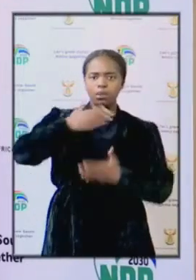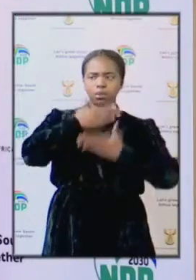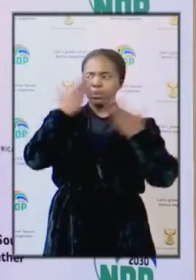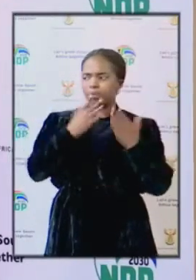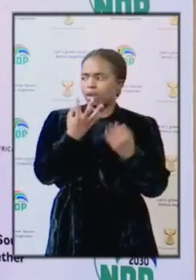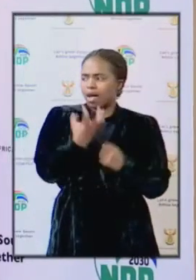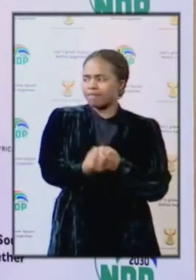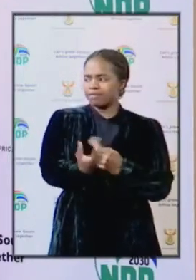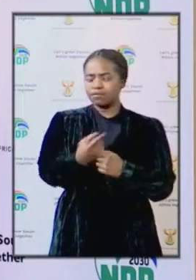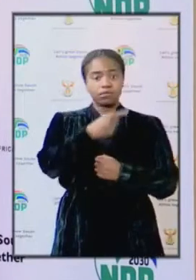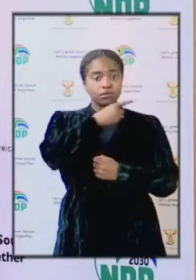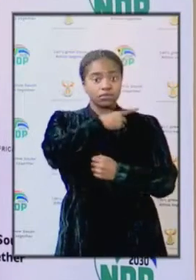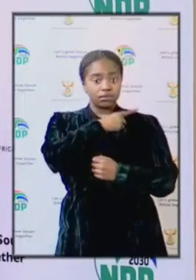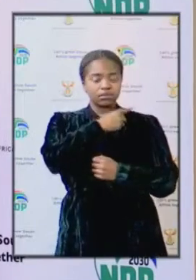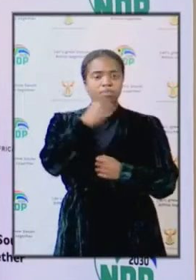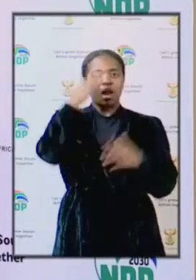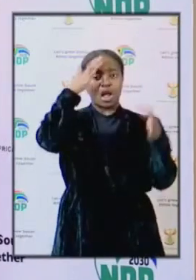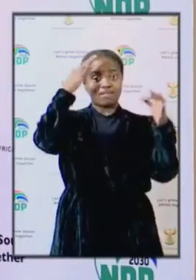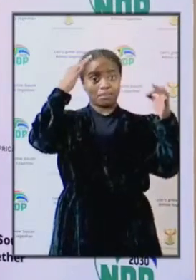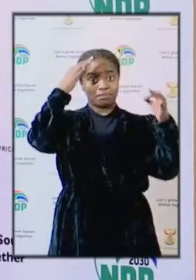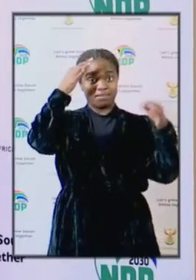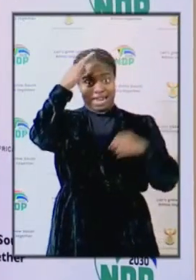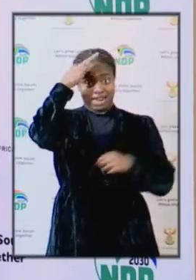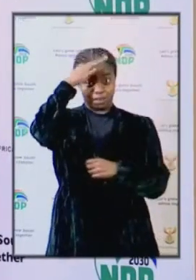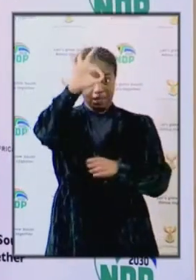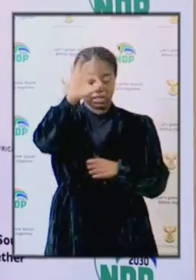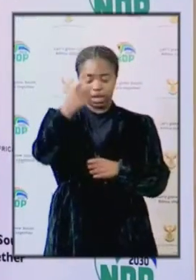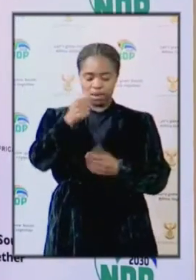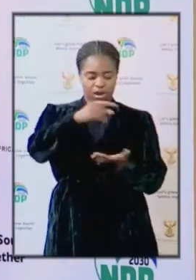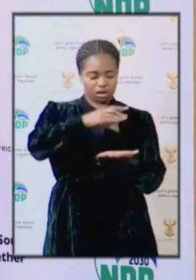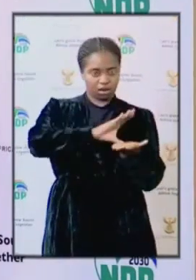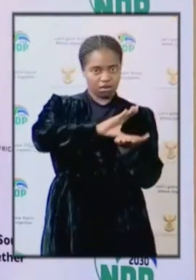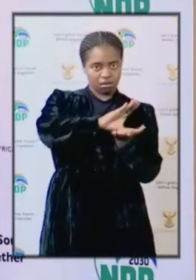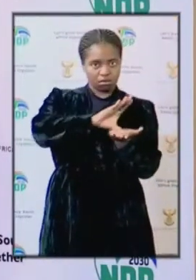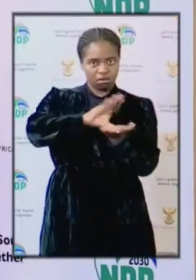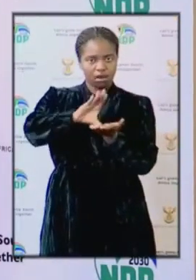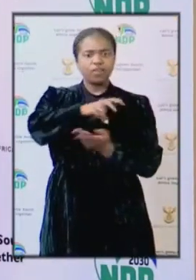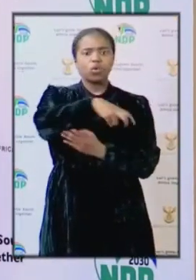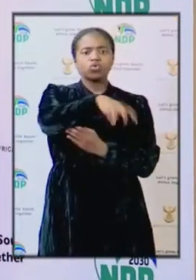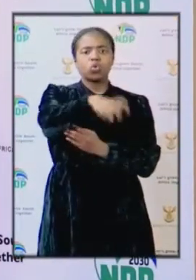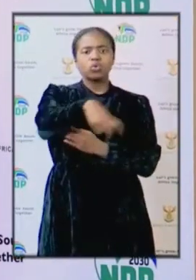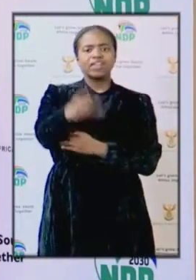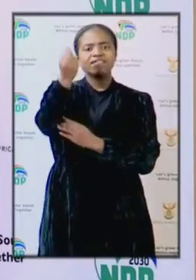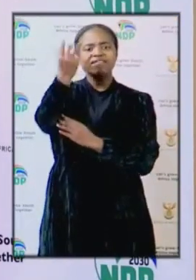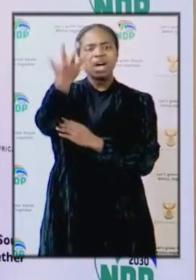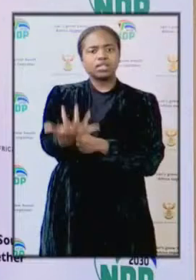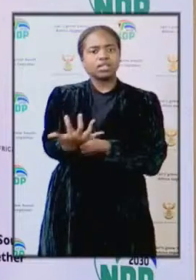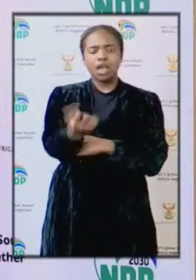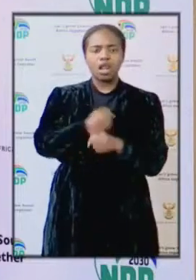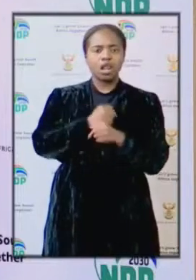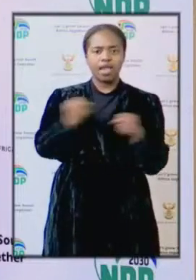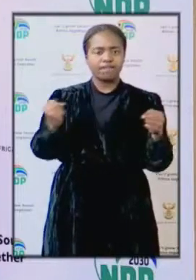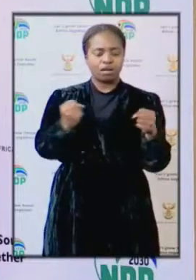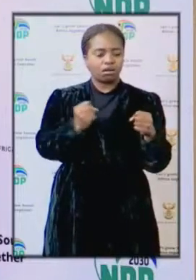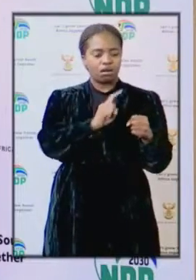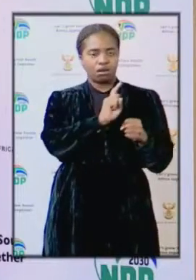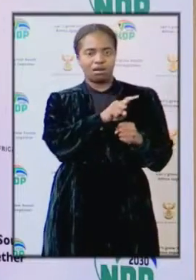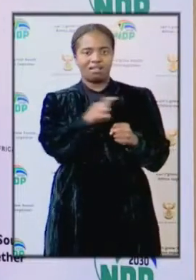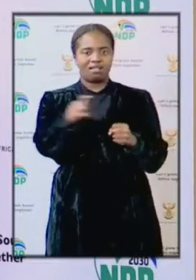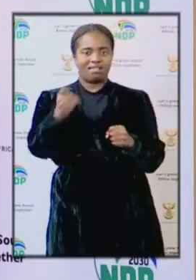And for this reason, the government relief scheme, including the Tourism Relief Fund, did not cover them.